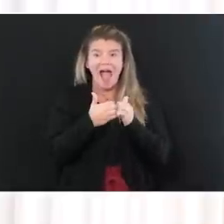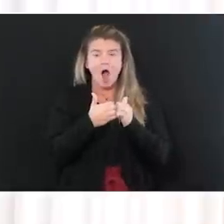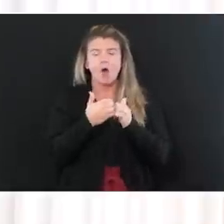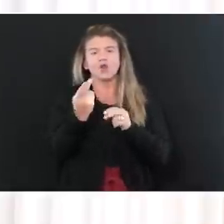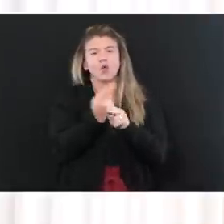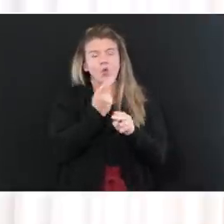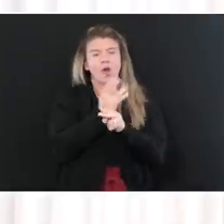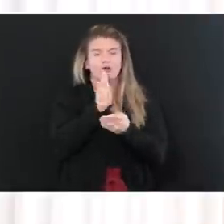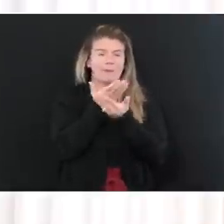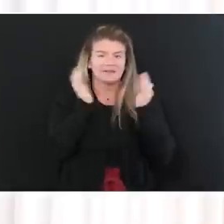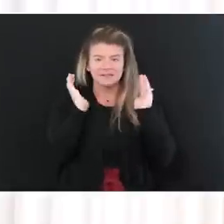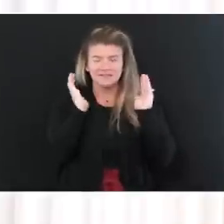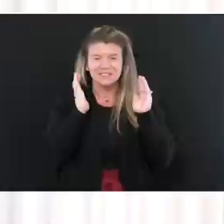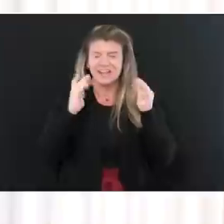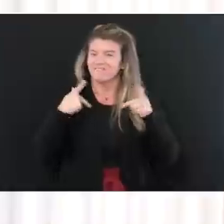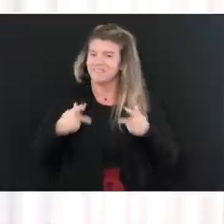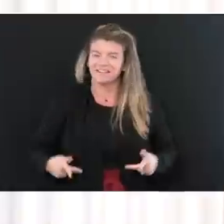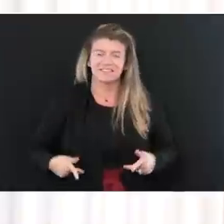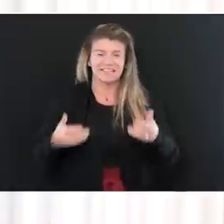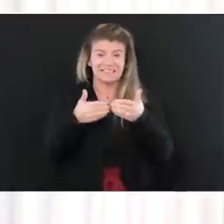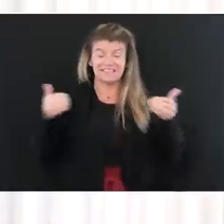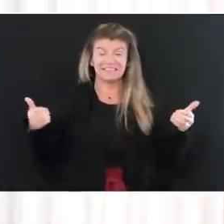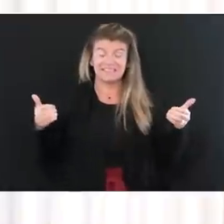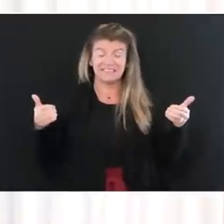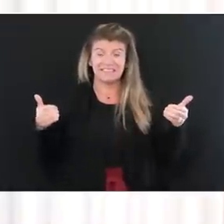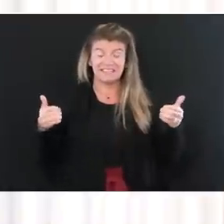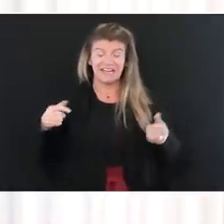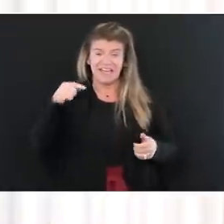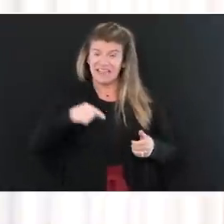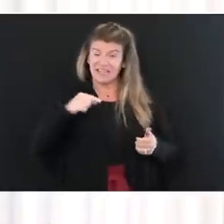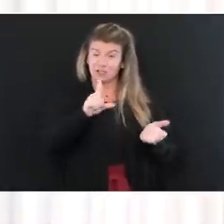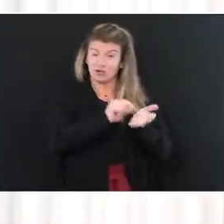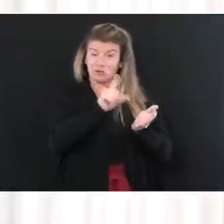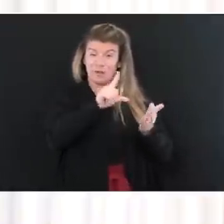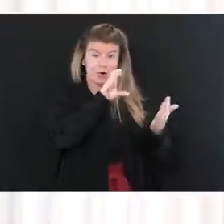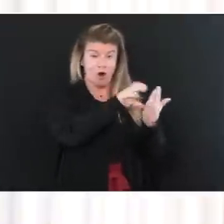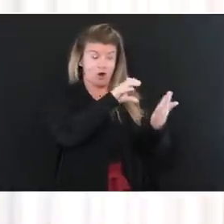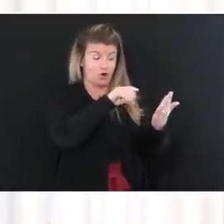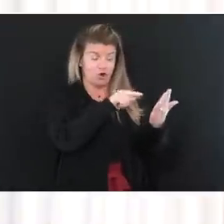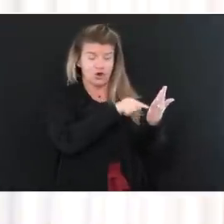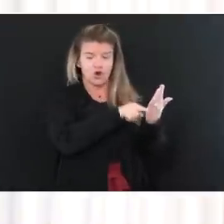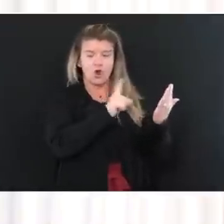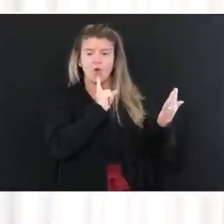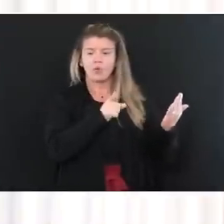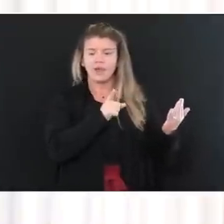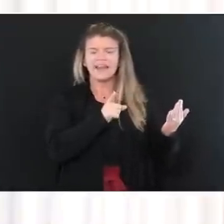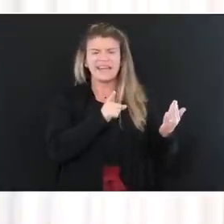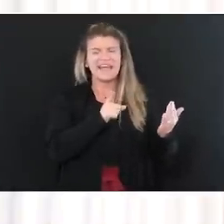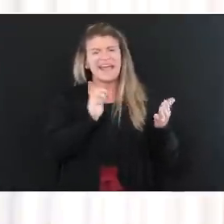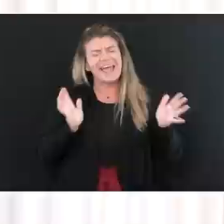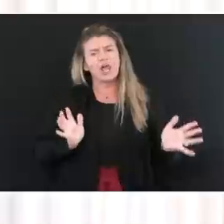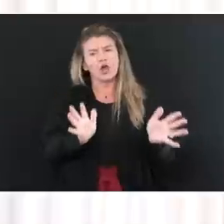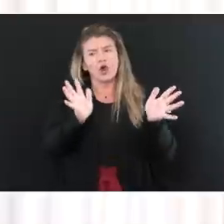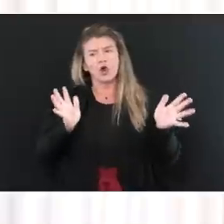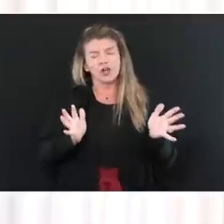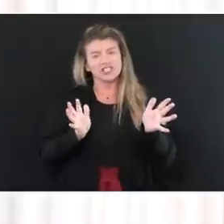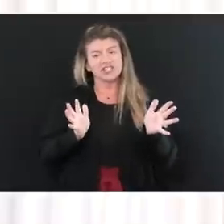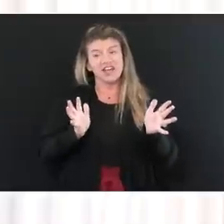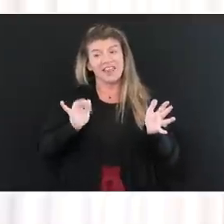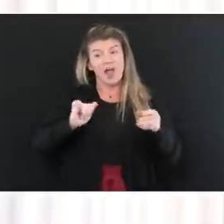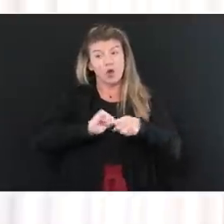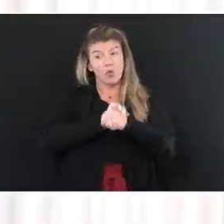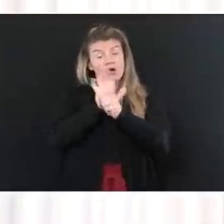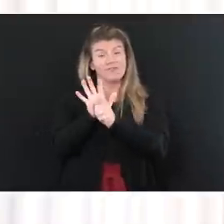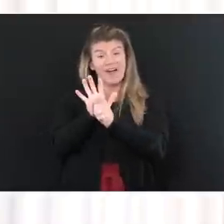physically distance. This article also really brought home this idea that COVID-19 is spread